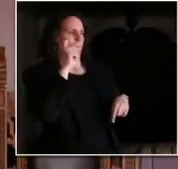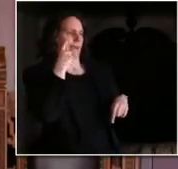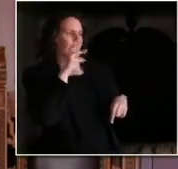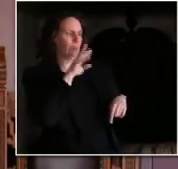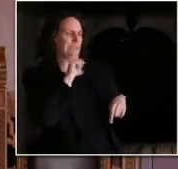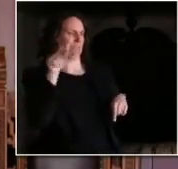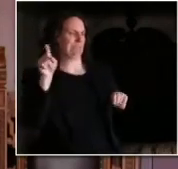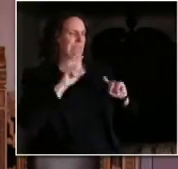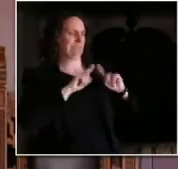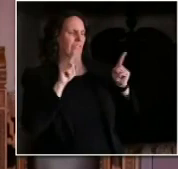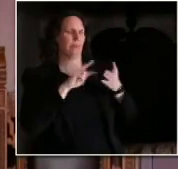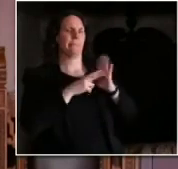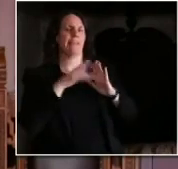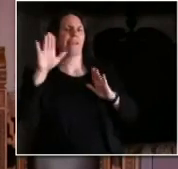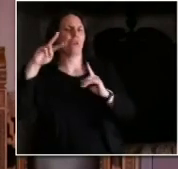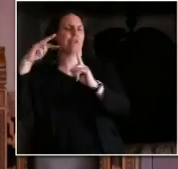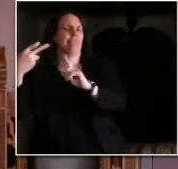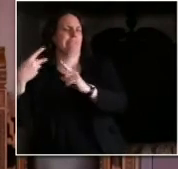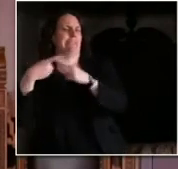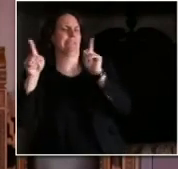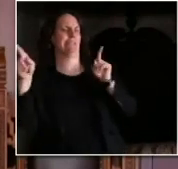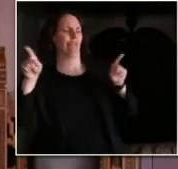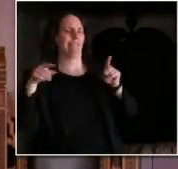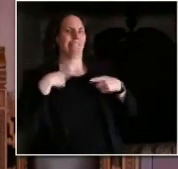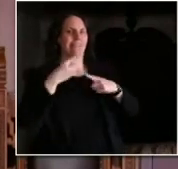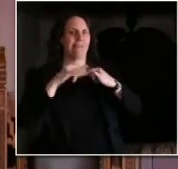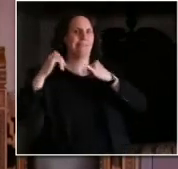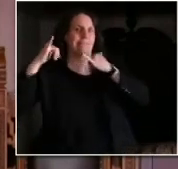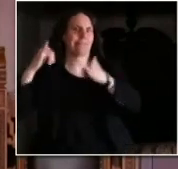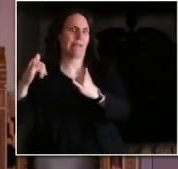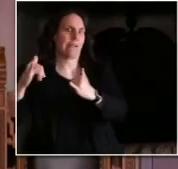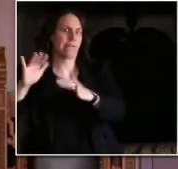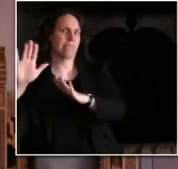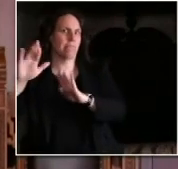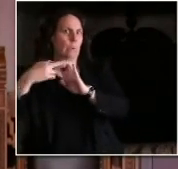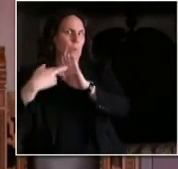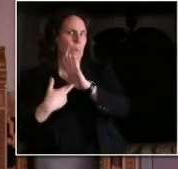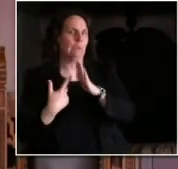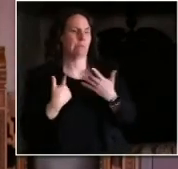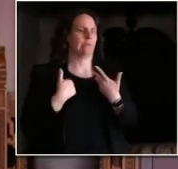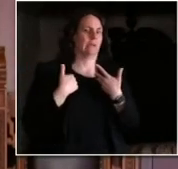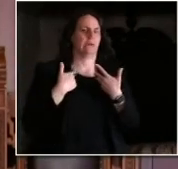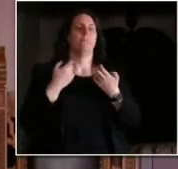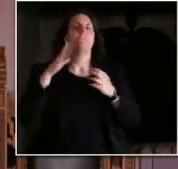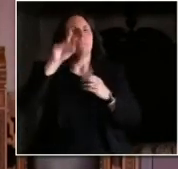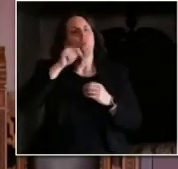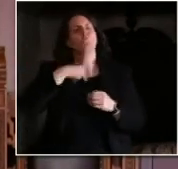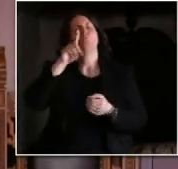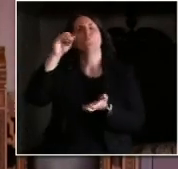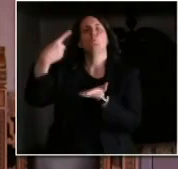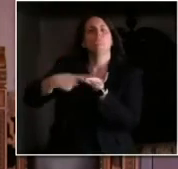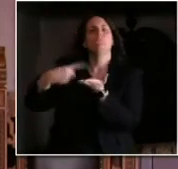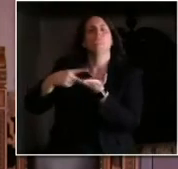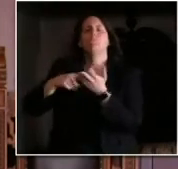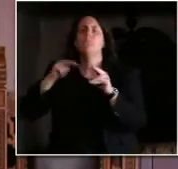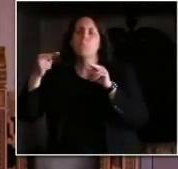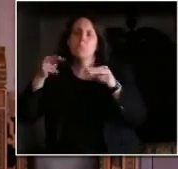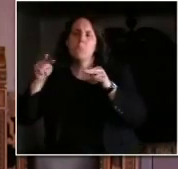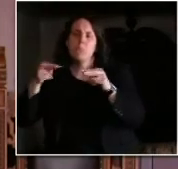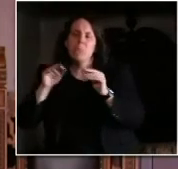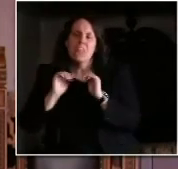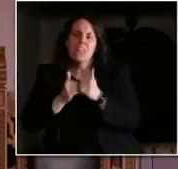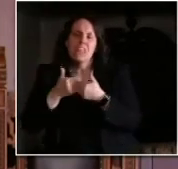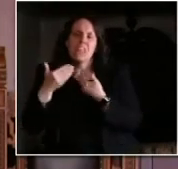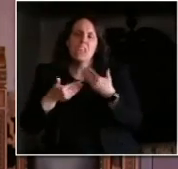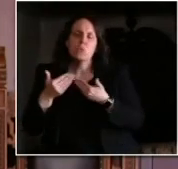do have, the important thing is we have industries that span all those states, whether it's individuals in